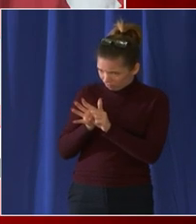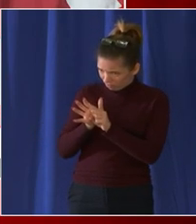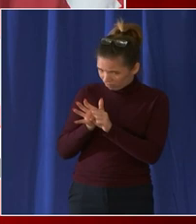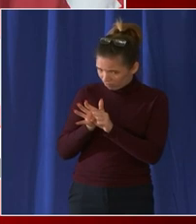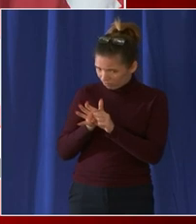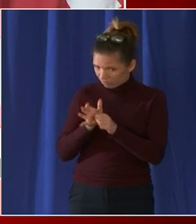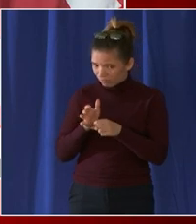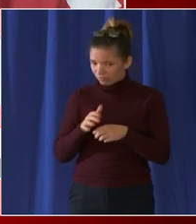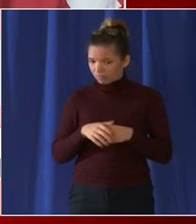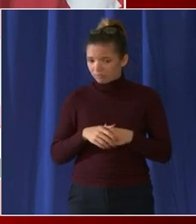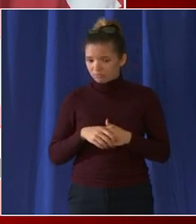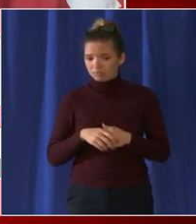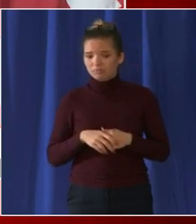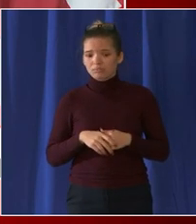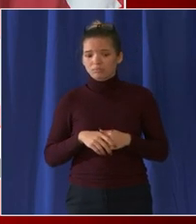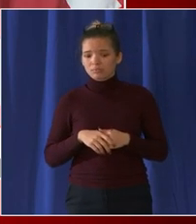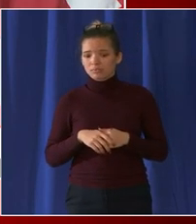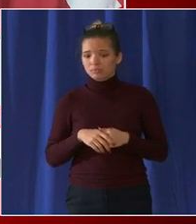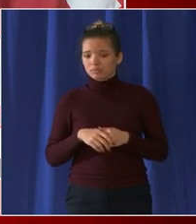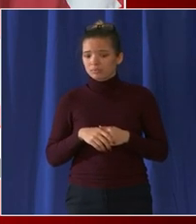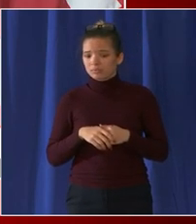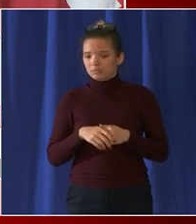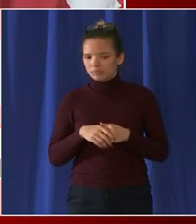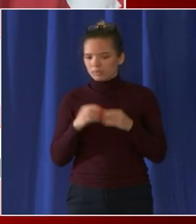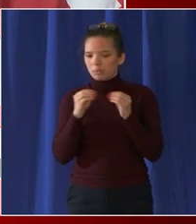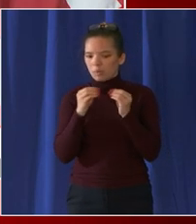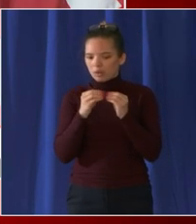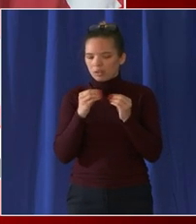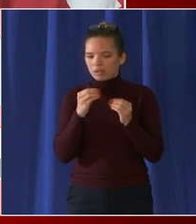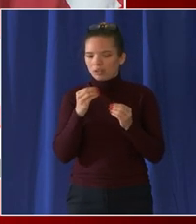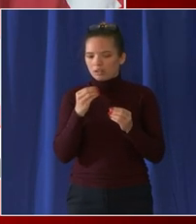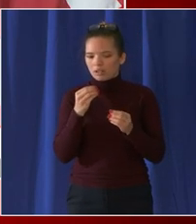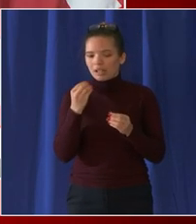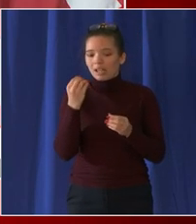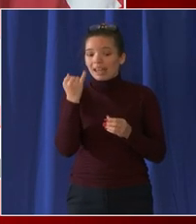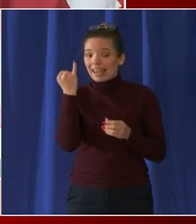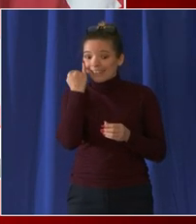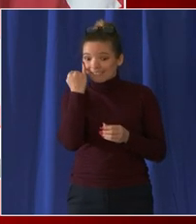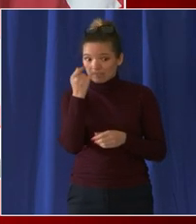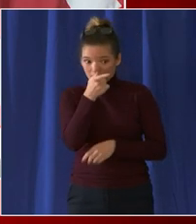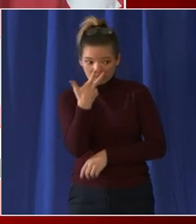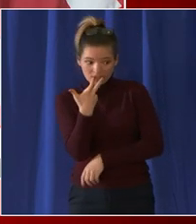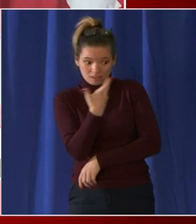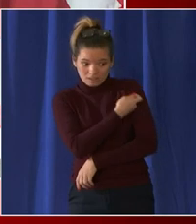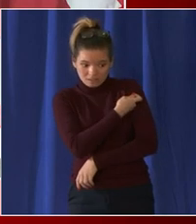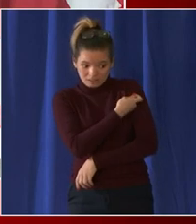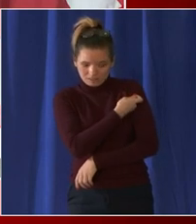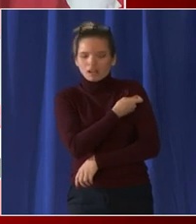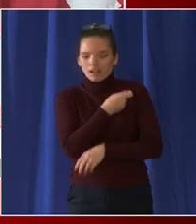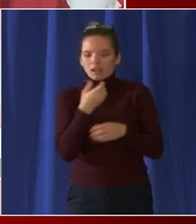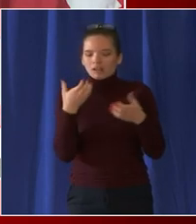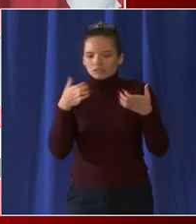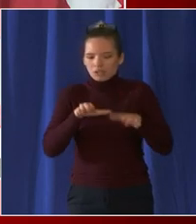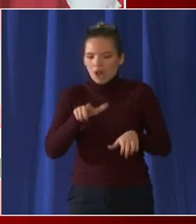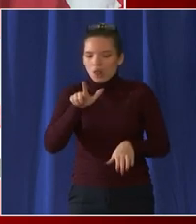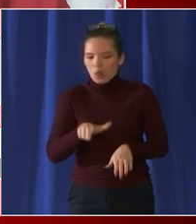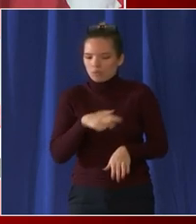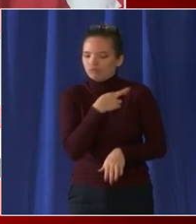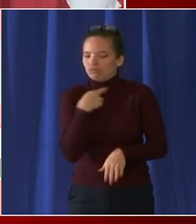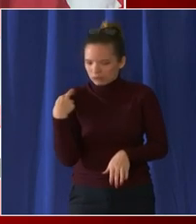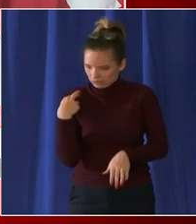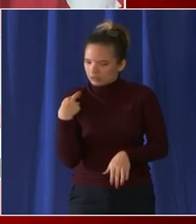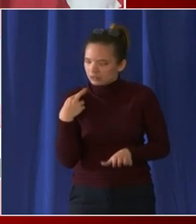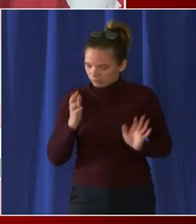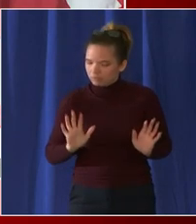vaccinated at all and even better when they are boosted so our emphasis on getting everybody